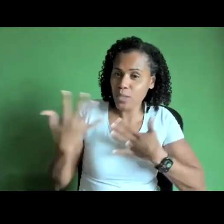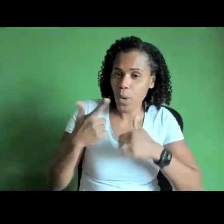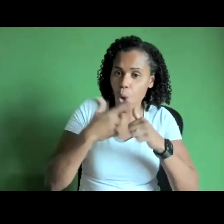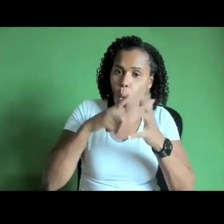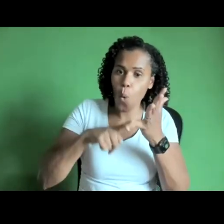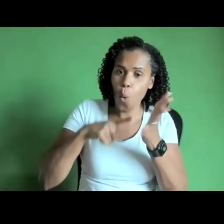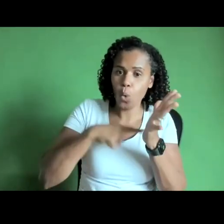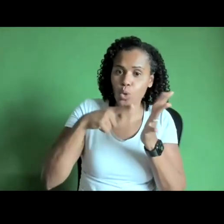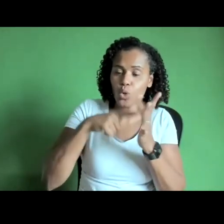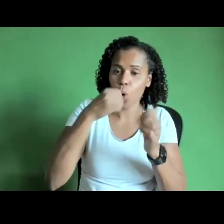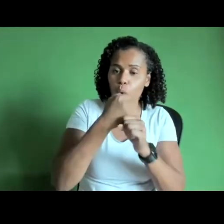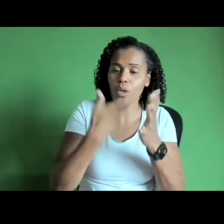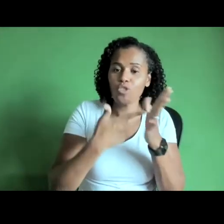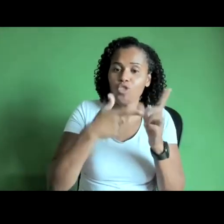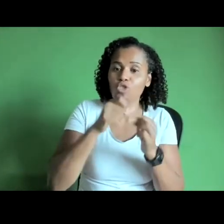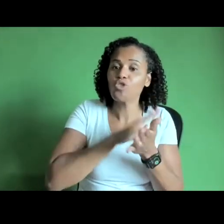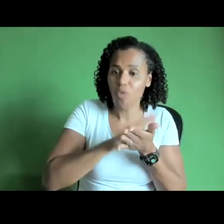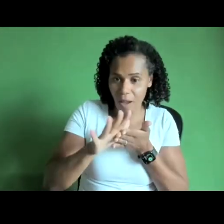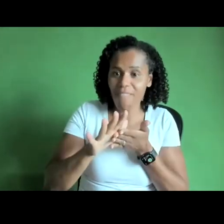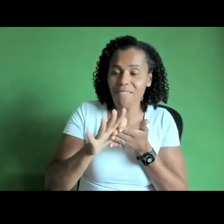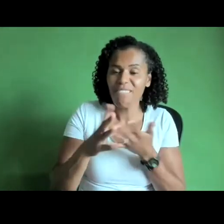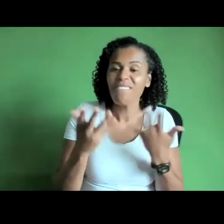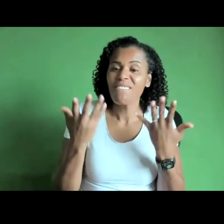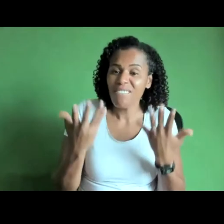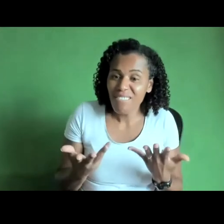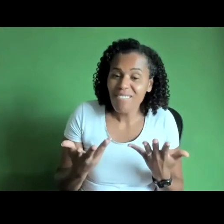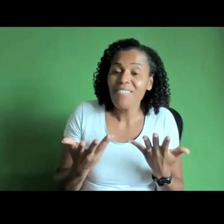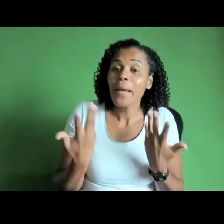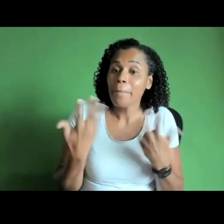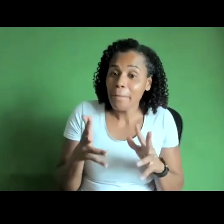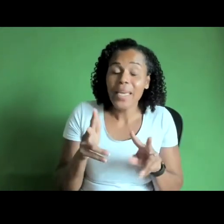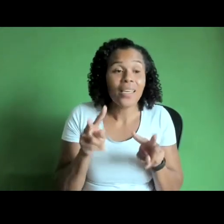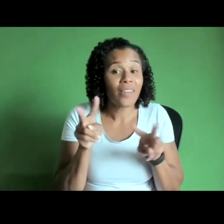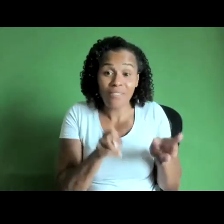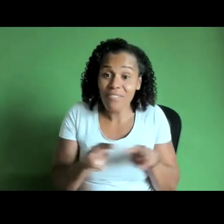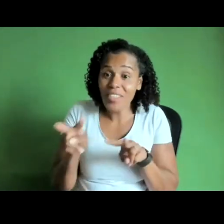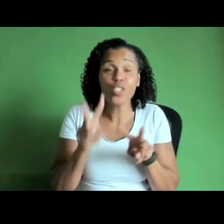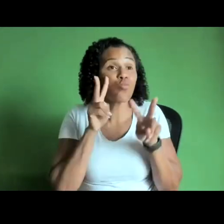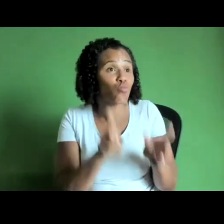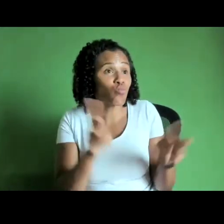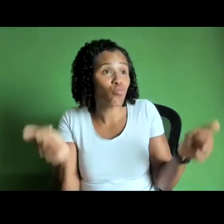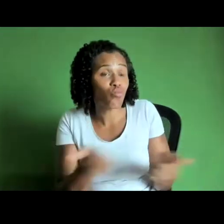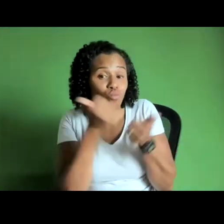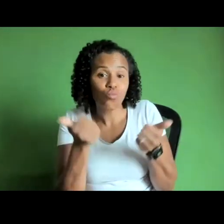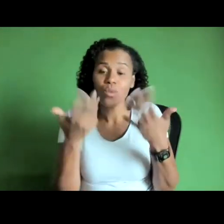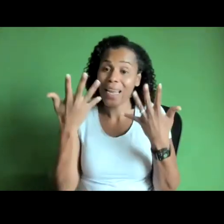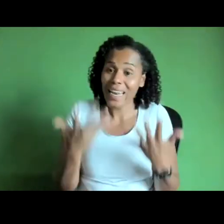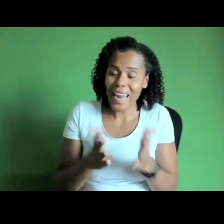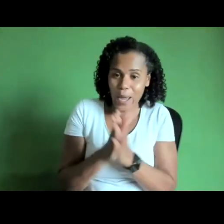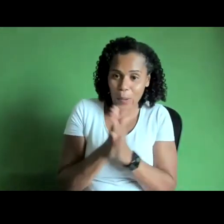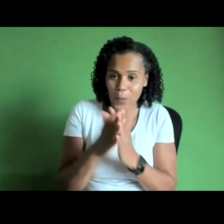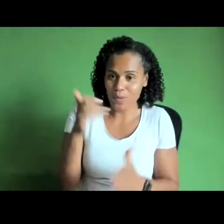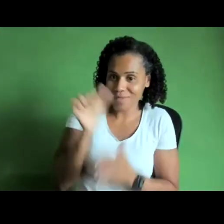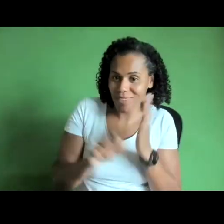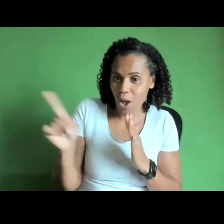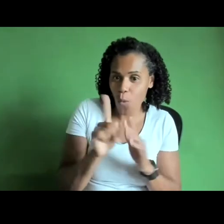and uh we're gonna move off uh having seen the video we're gonna move into um uh panel discussion now